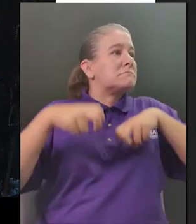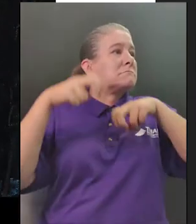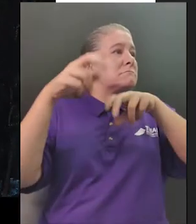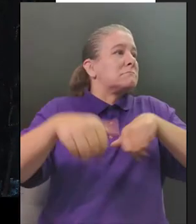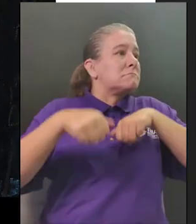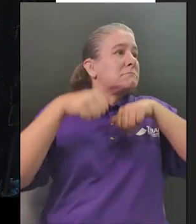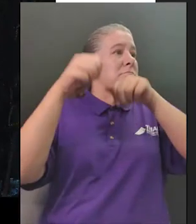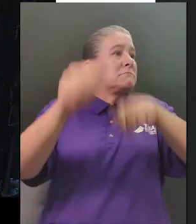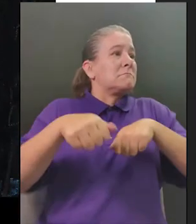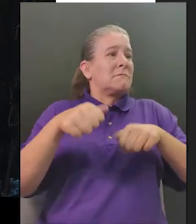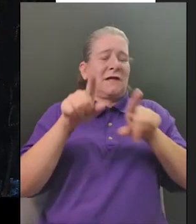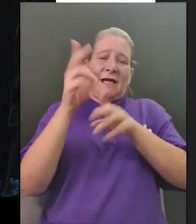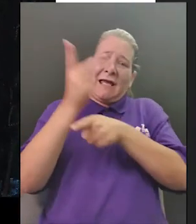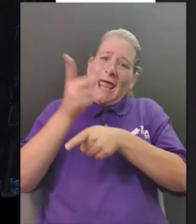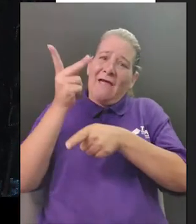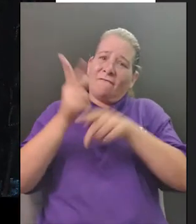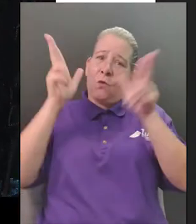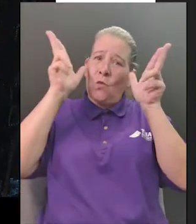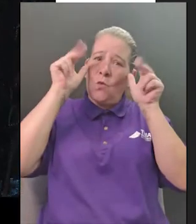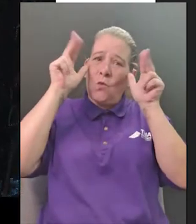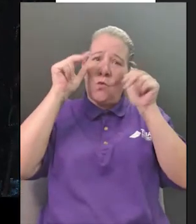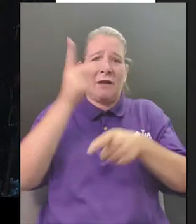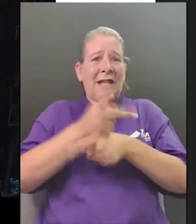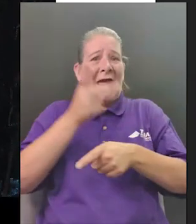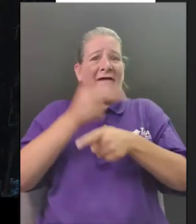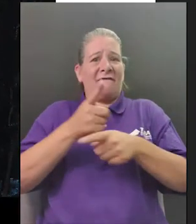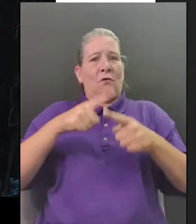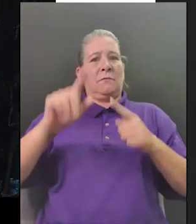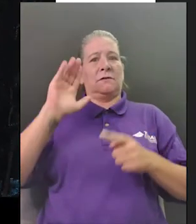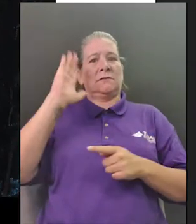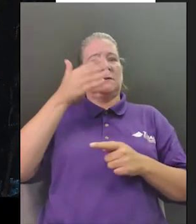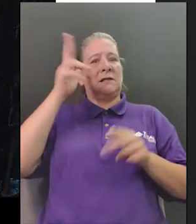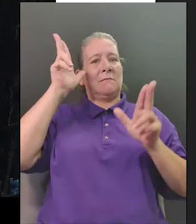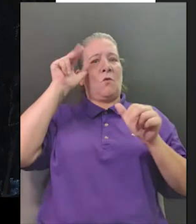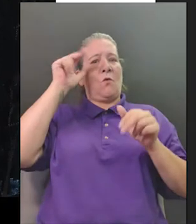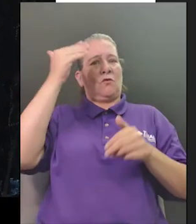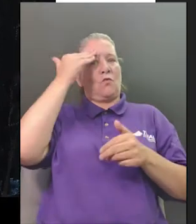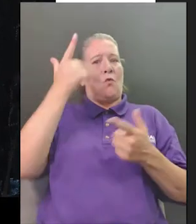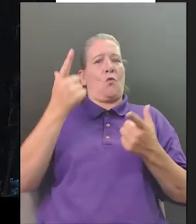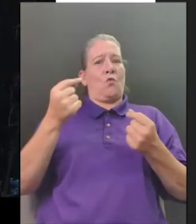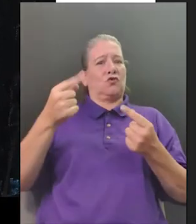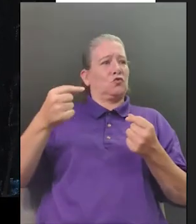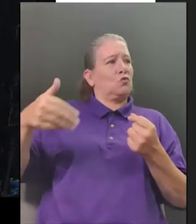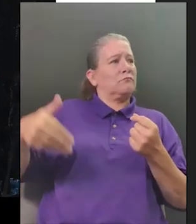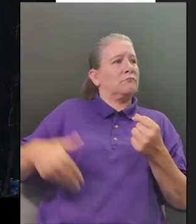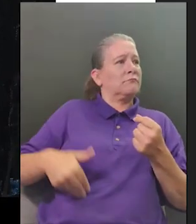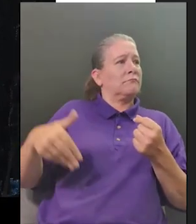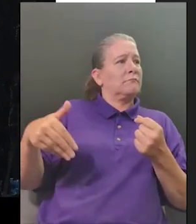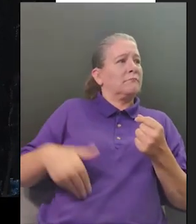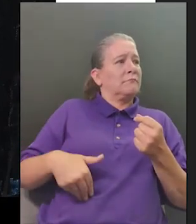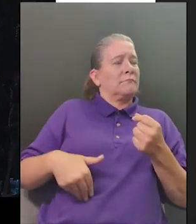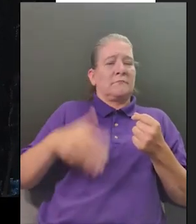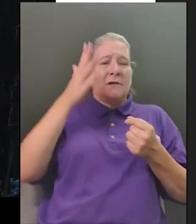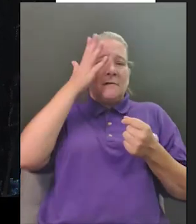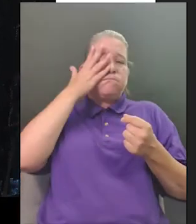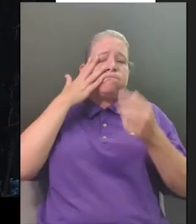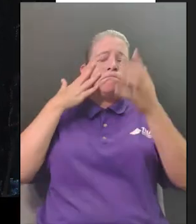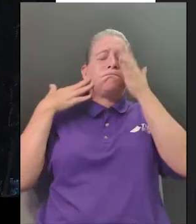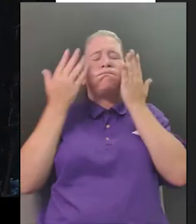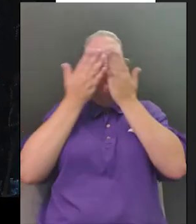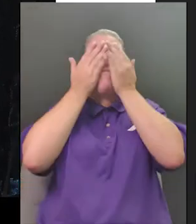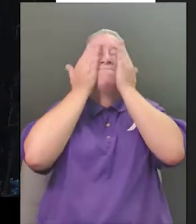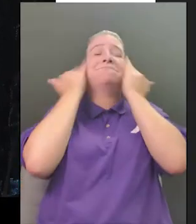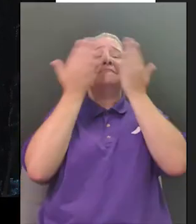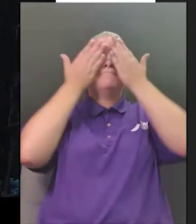careful star she said but stars seemed to veer by instinct along the narrow turns strands of wet